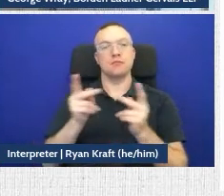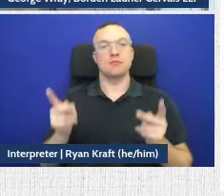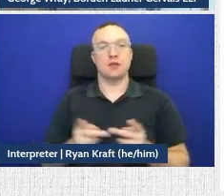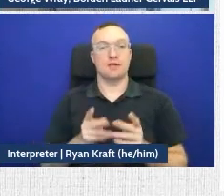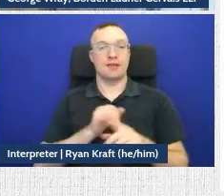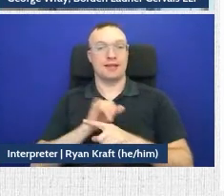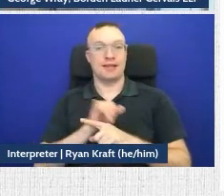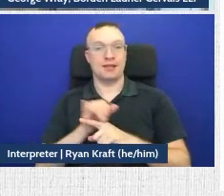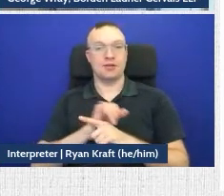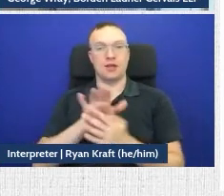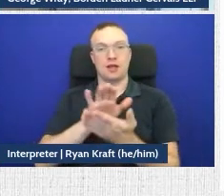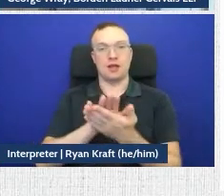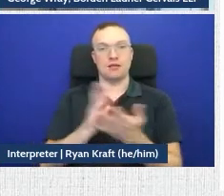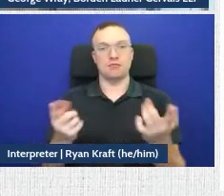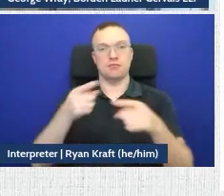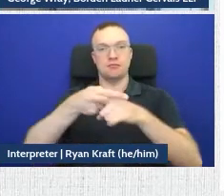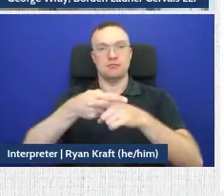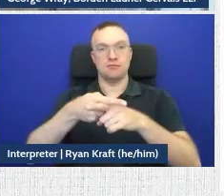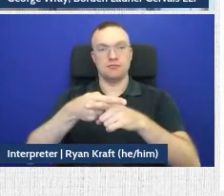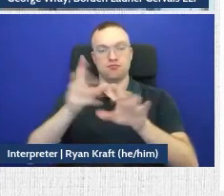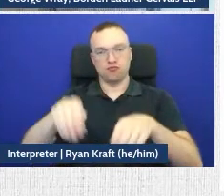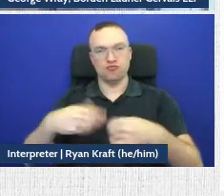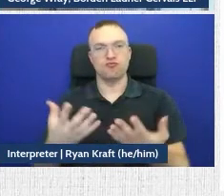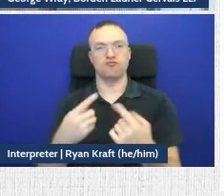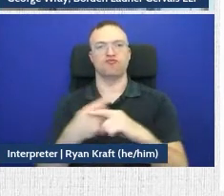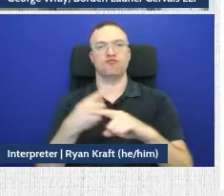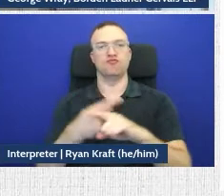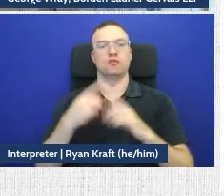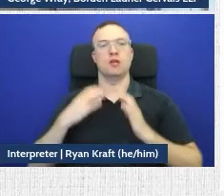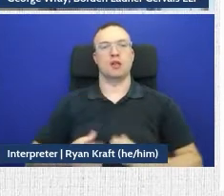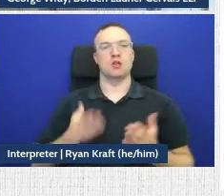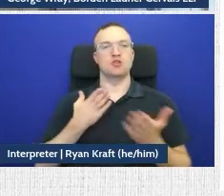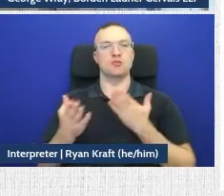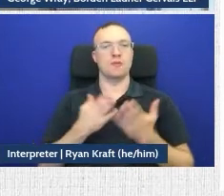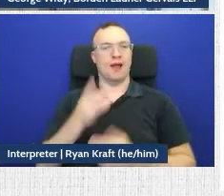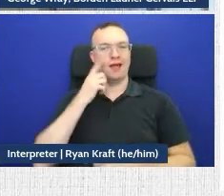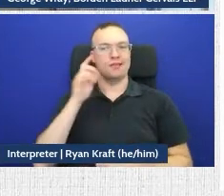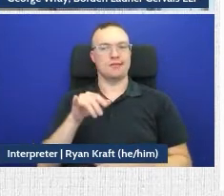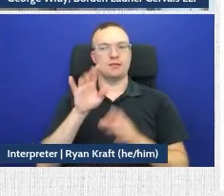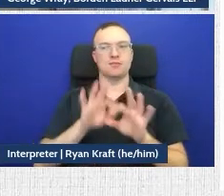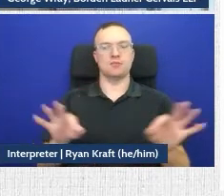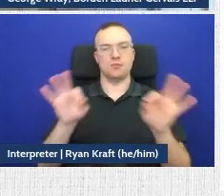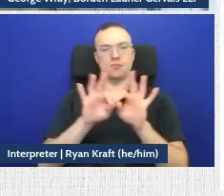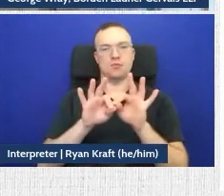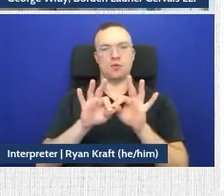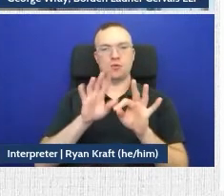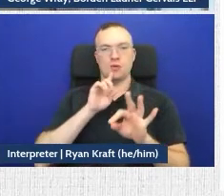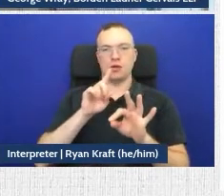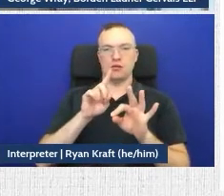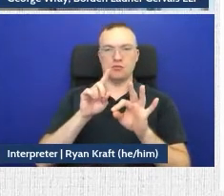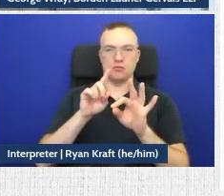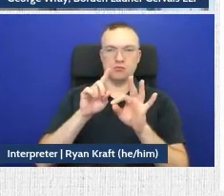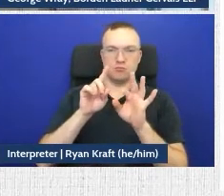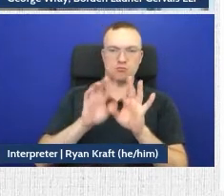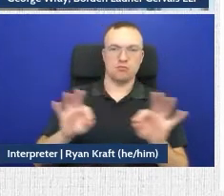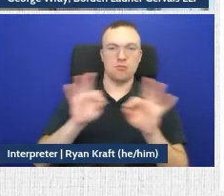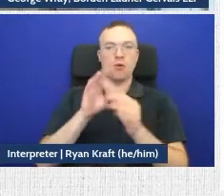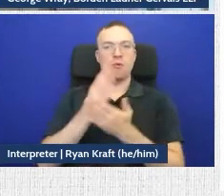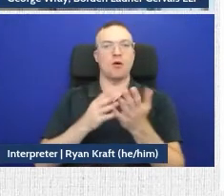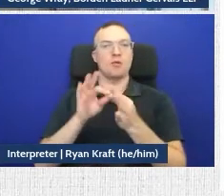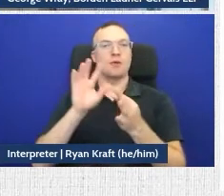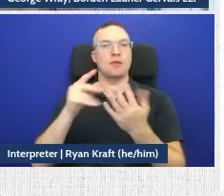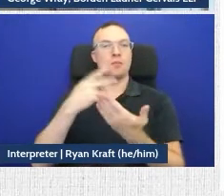and academia intersects to deliver effective client services, which I think is really the groundbreaking aspect of this project.